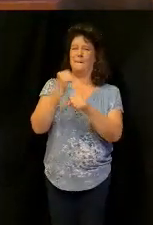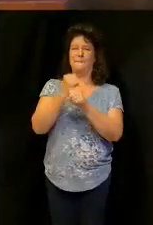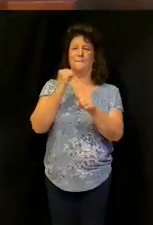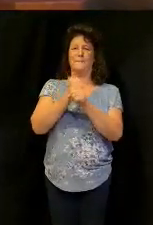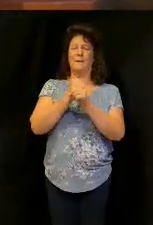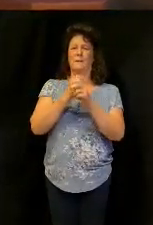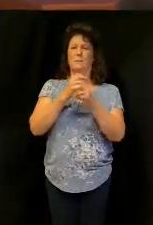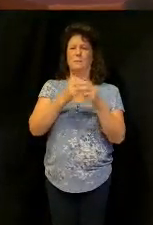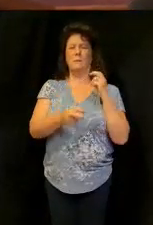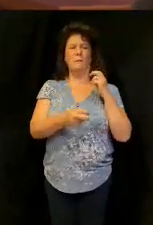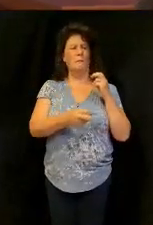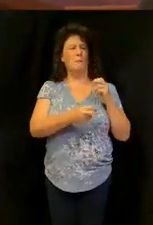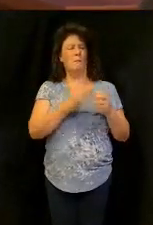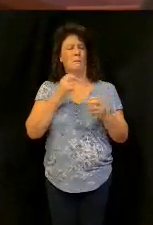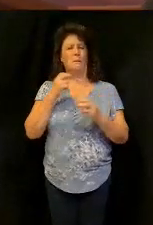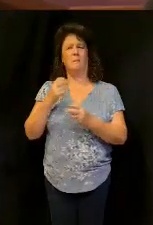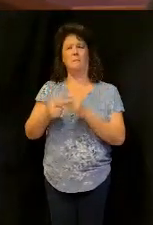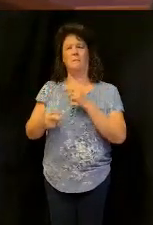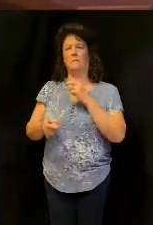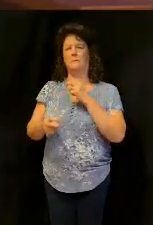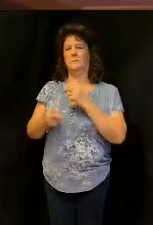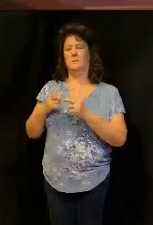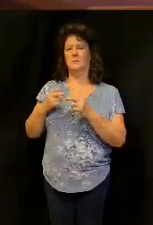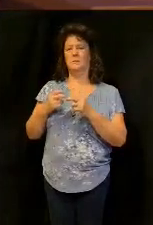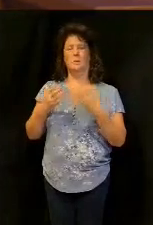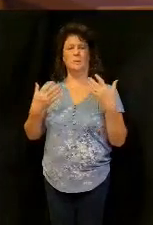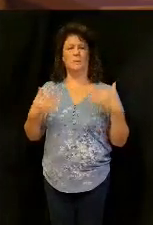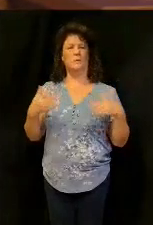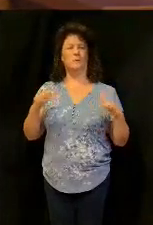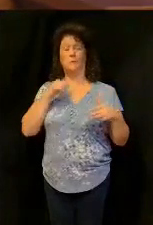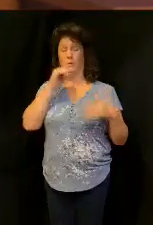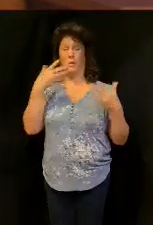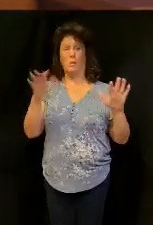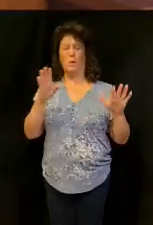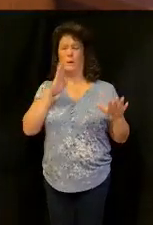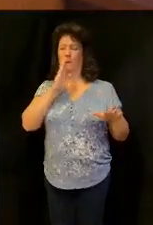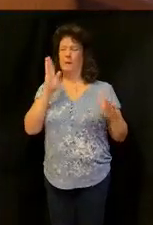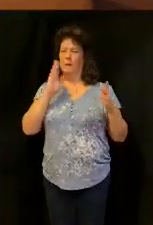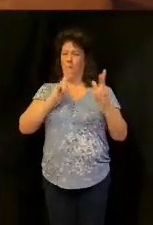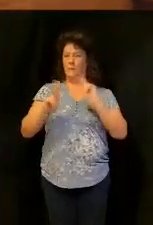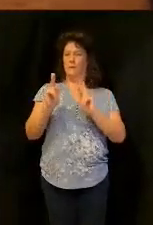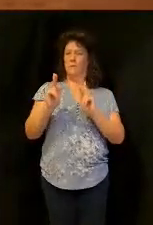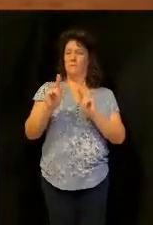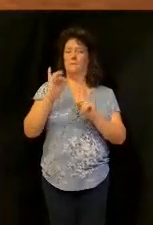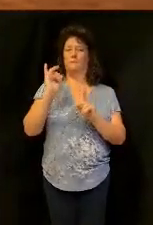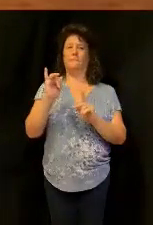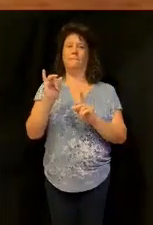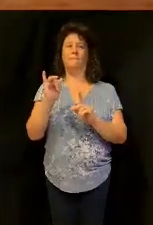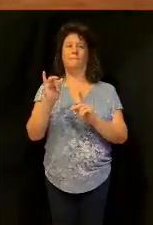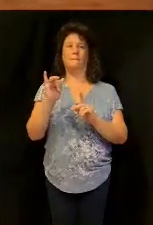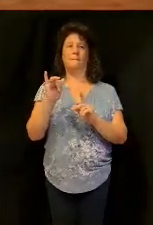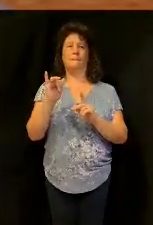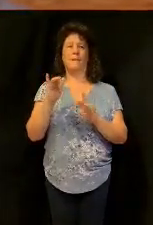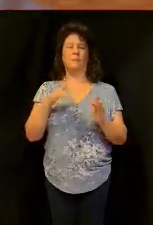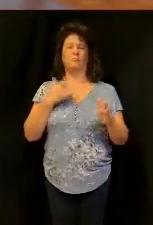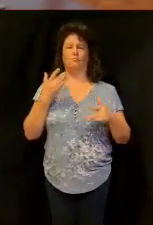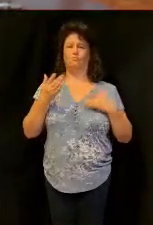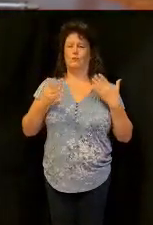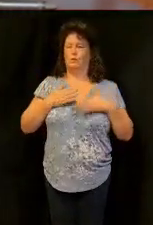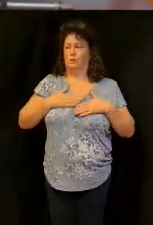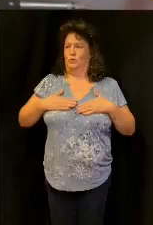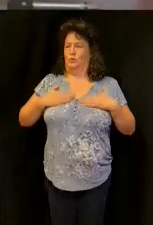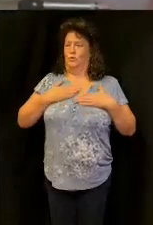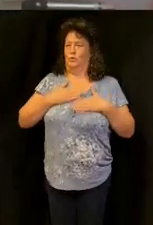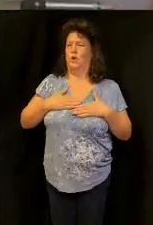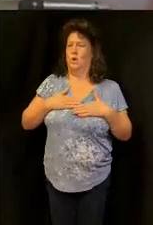problems in their lives, we don't want to be people that are, you know what, we enjoy our pleasures, and our